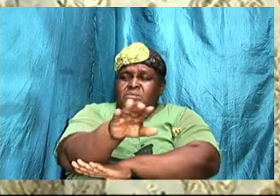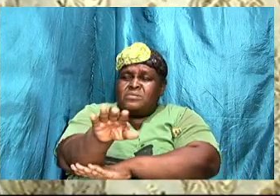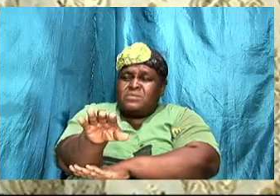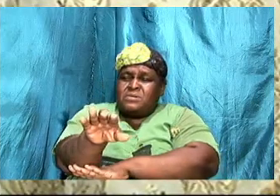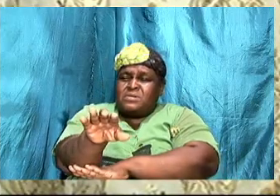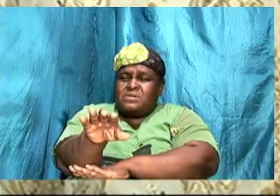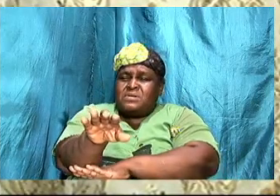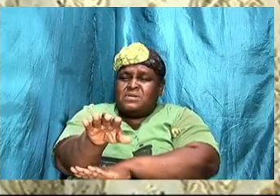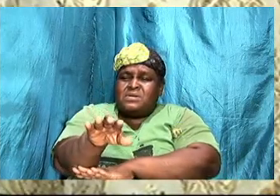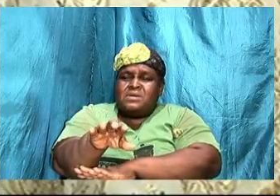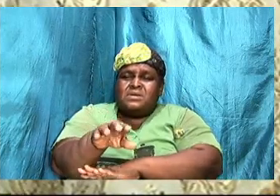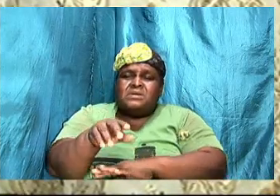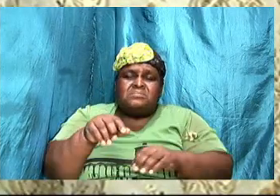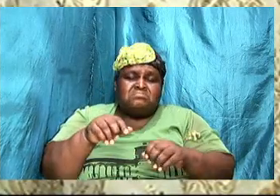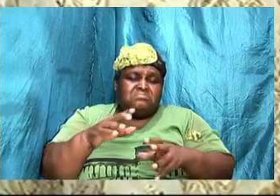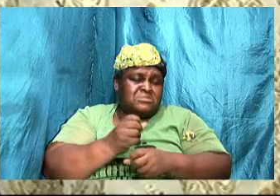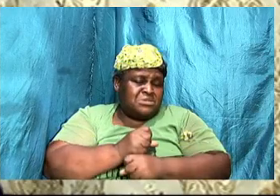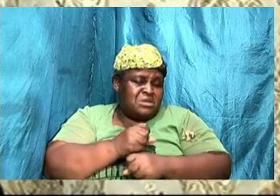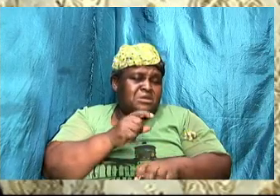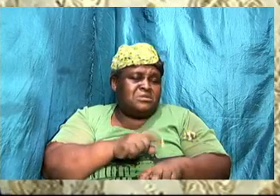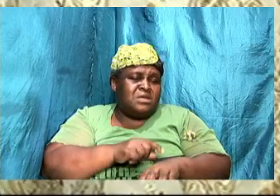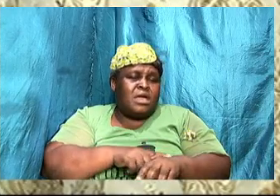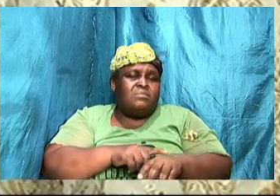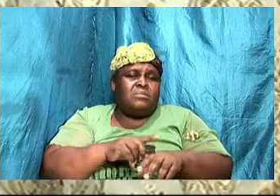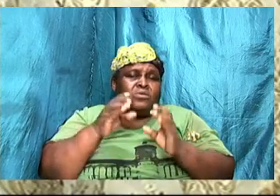in your relationship.